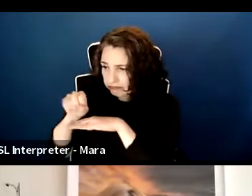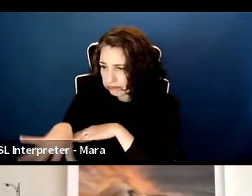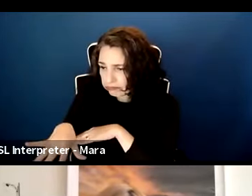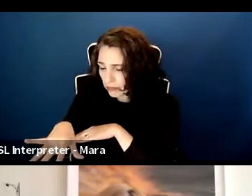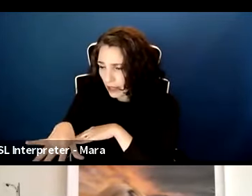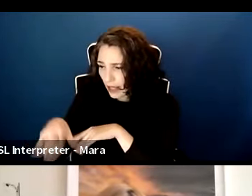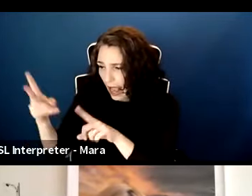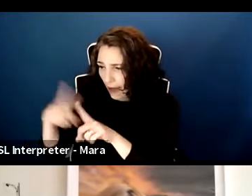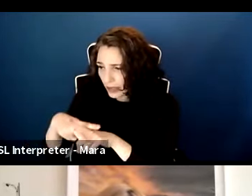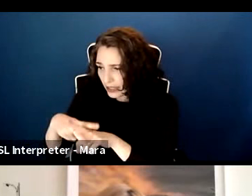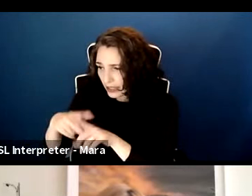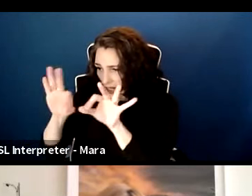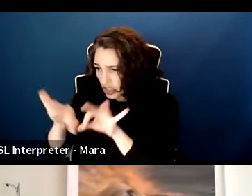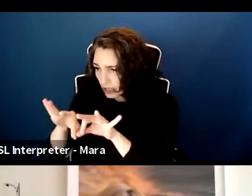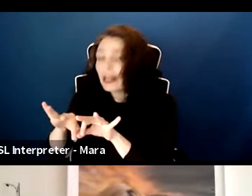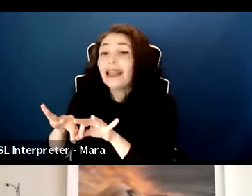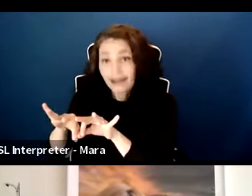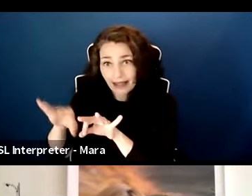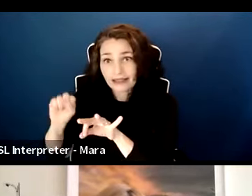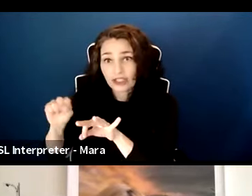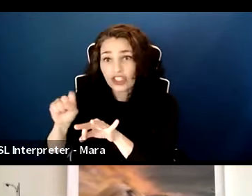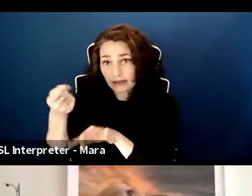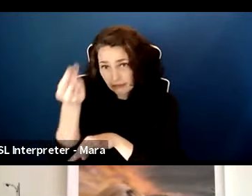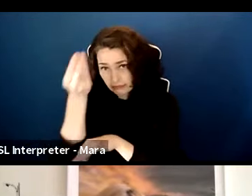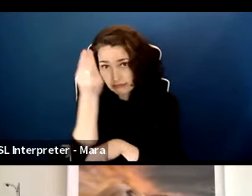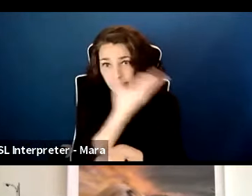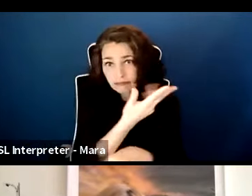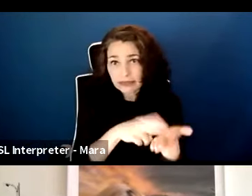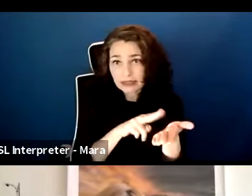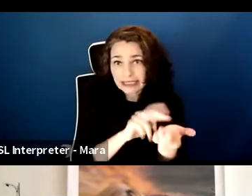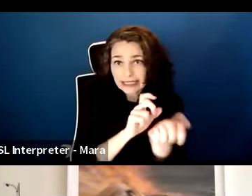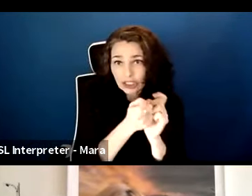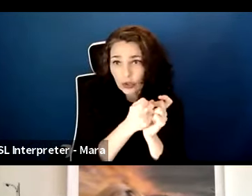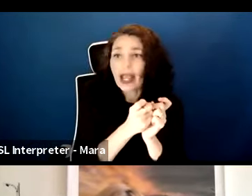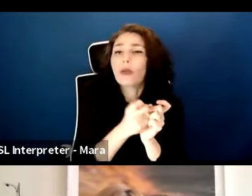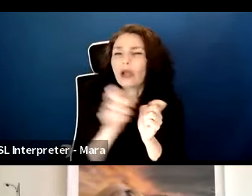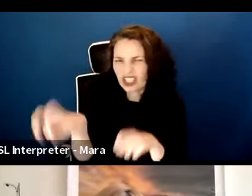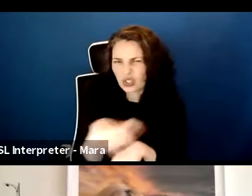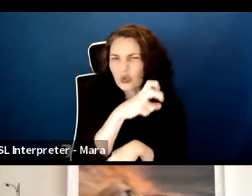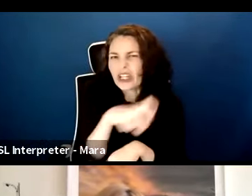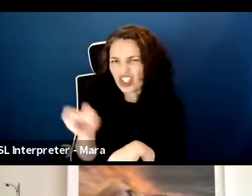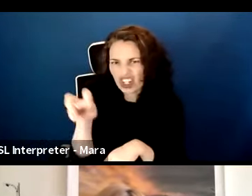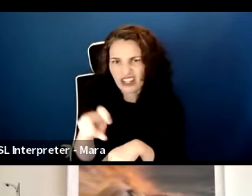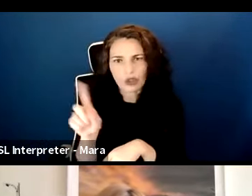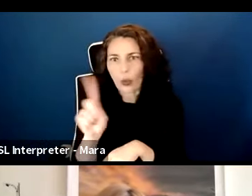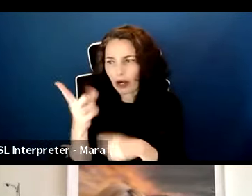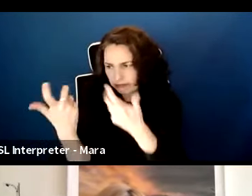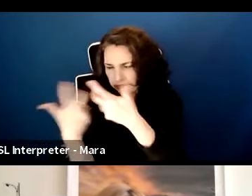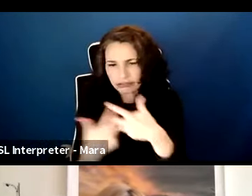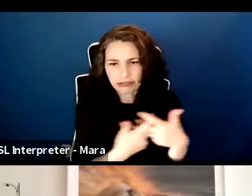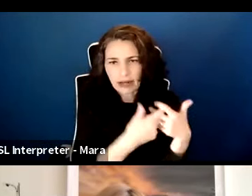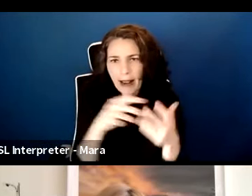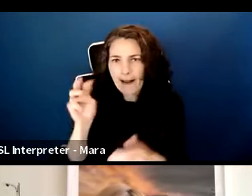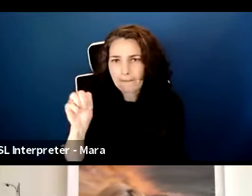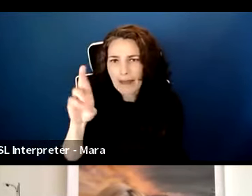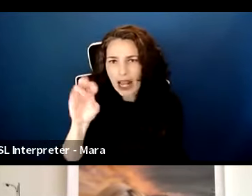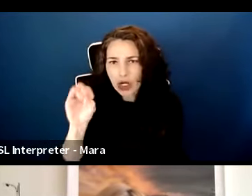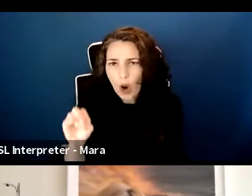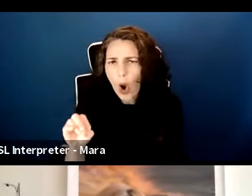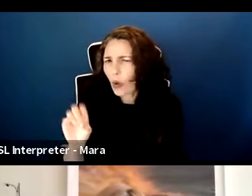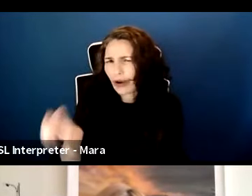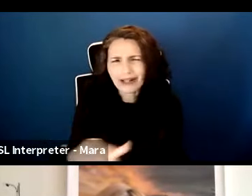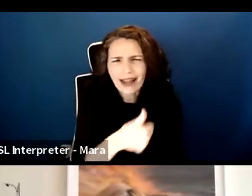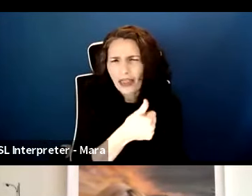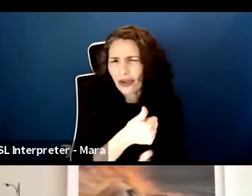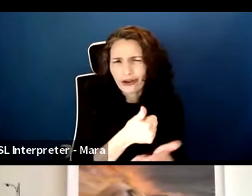rep know. And yes, we can get you switched over to micro, uh, you if you've already completed the signatory process and started under another contract, you know, you, you've already